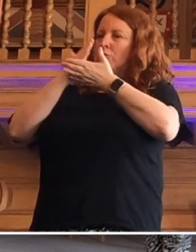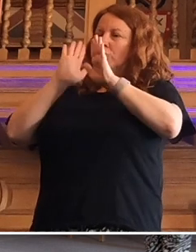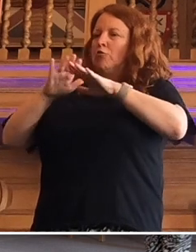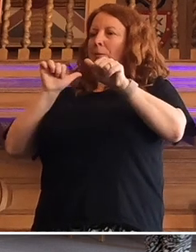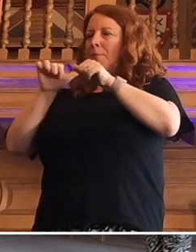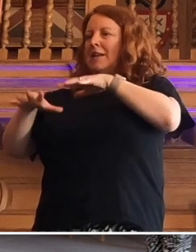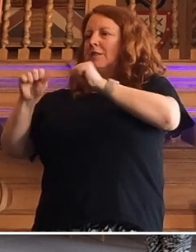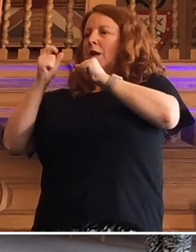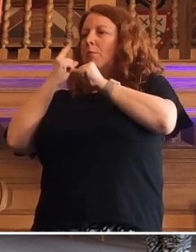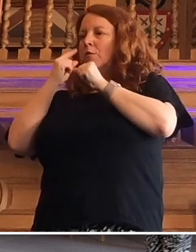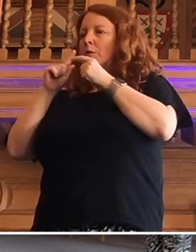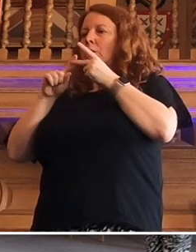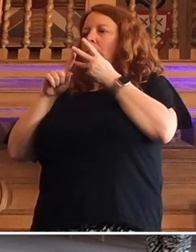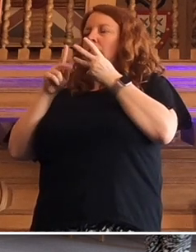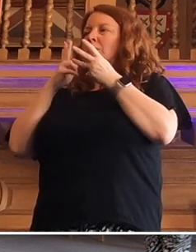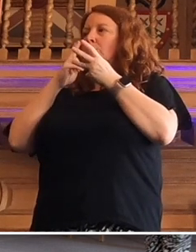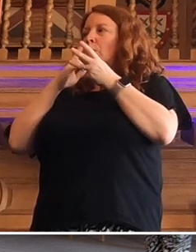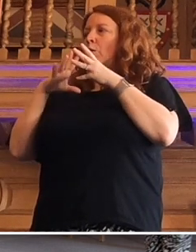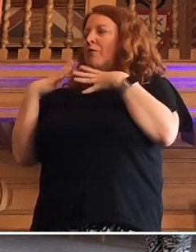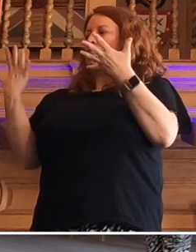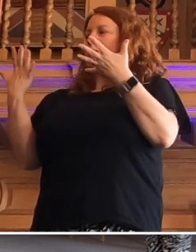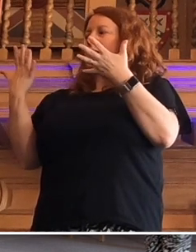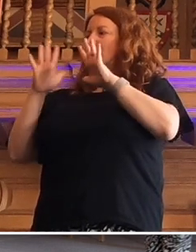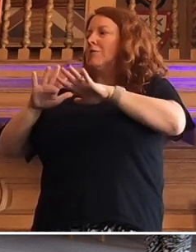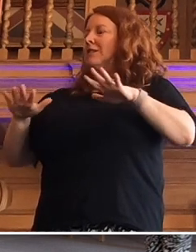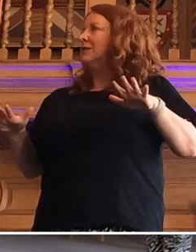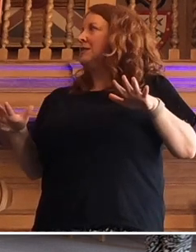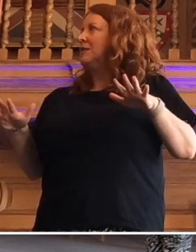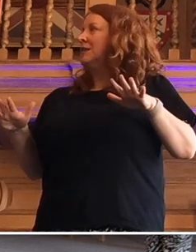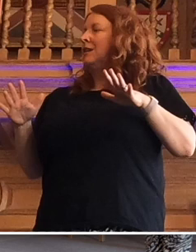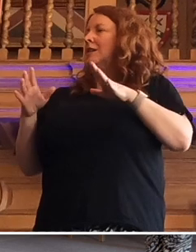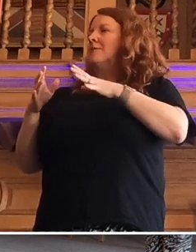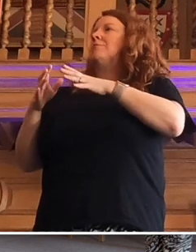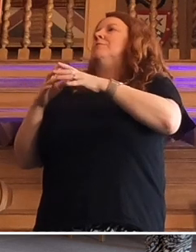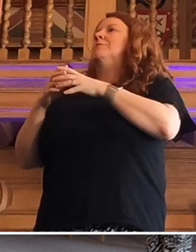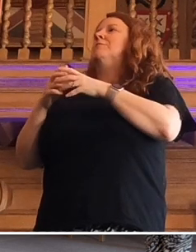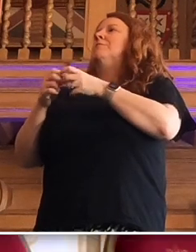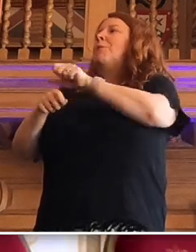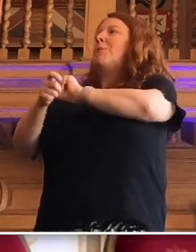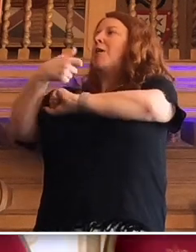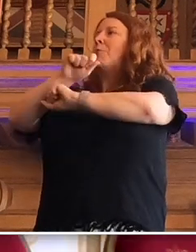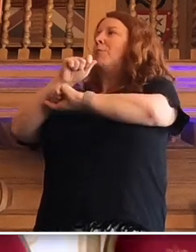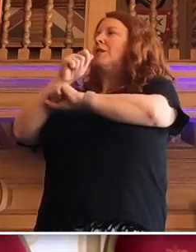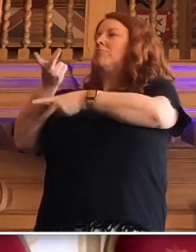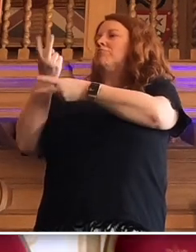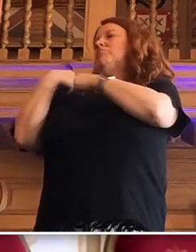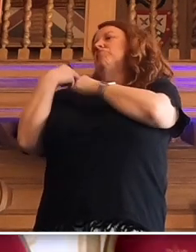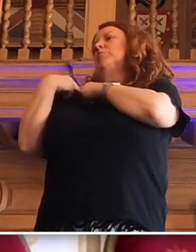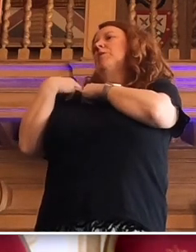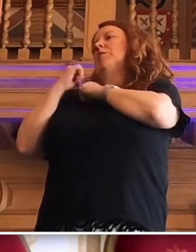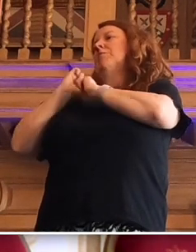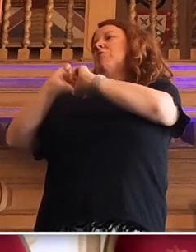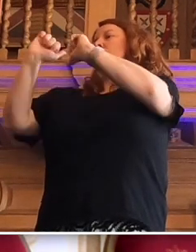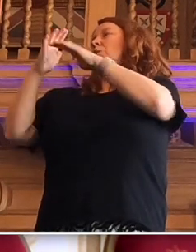A smoke-free Britain empowered people to take responsibility for their own health. Well, I